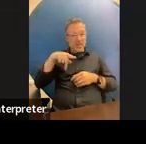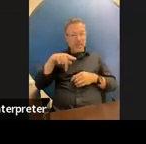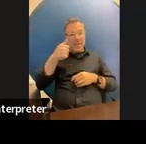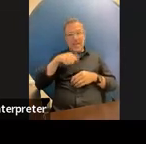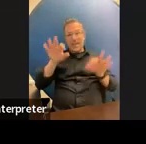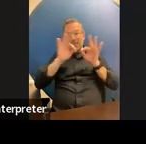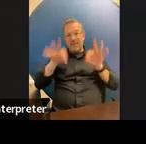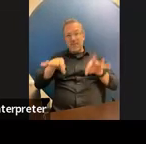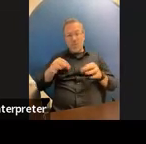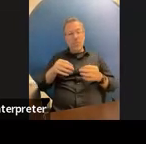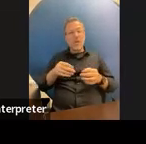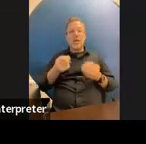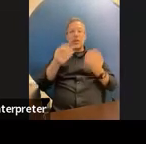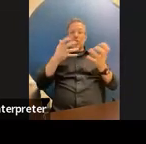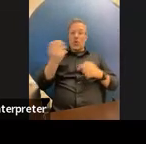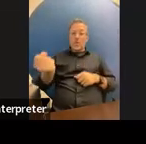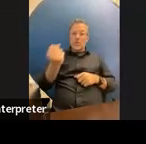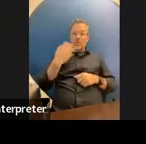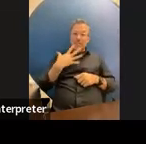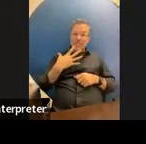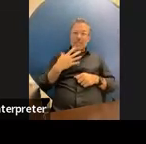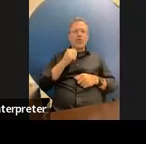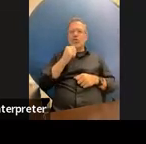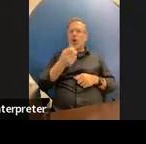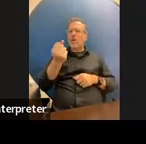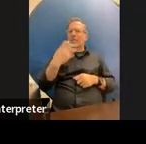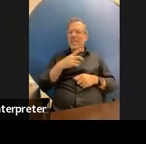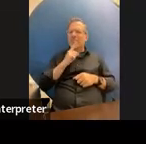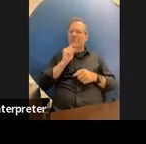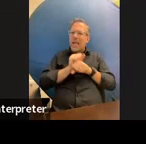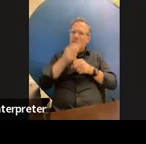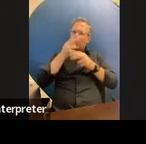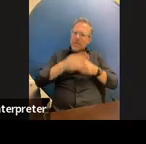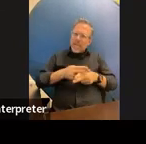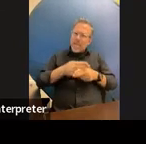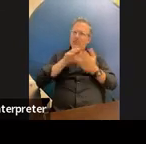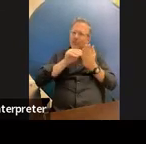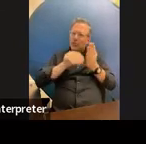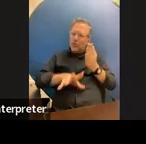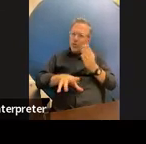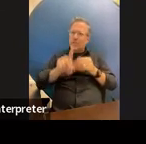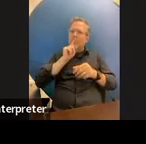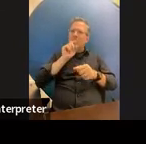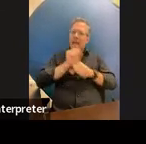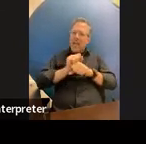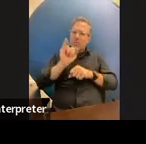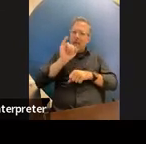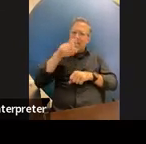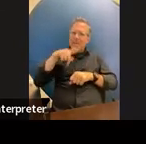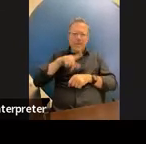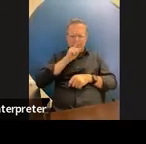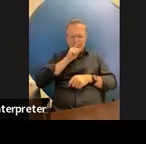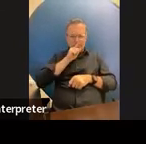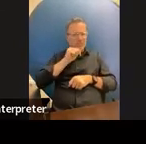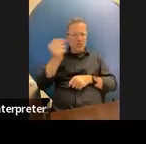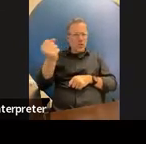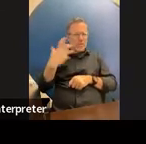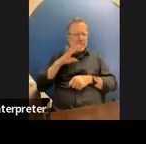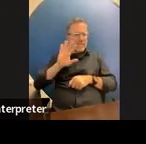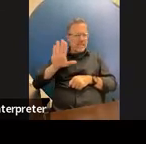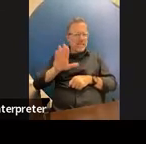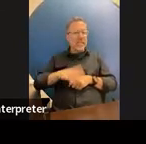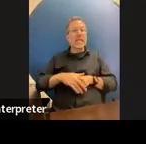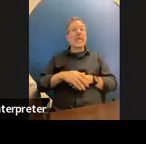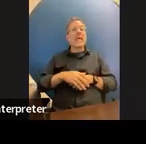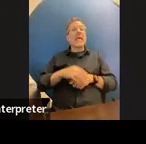and you want to send us a hypothetical don't send us the iep don't send us any identifying information we are bound by federal